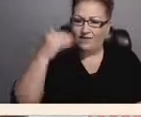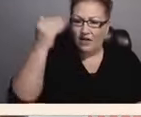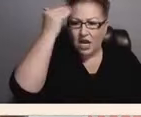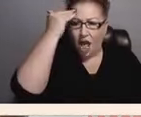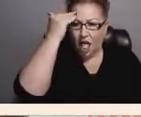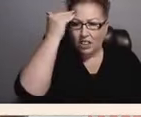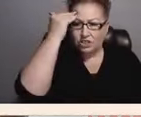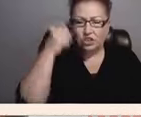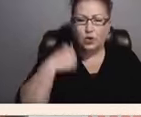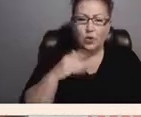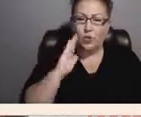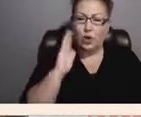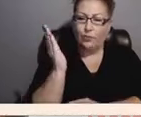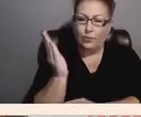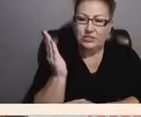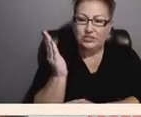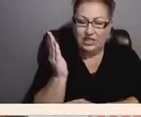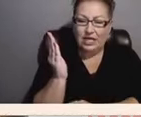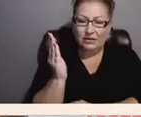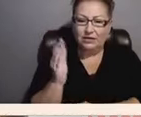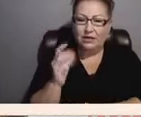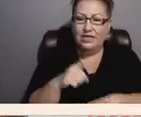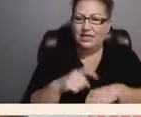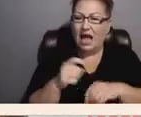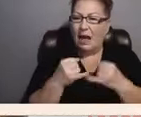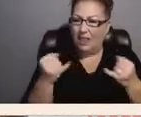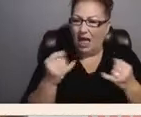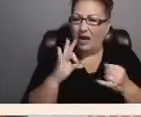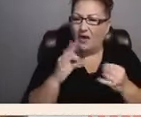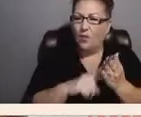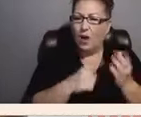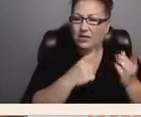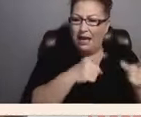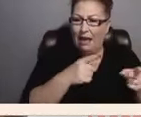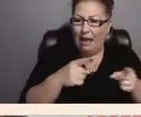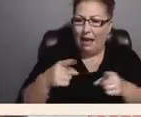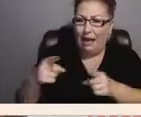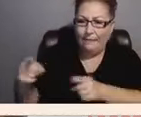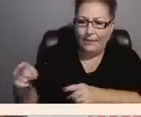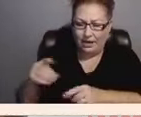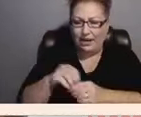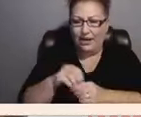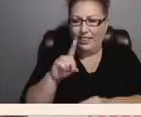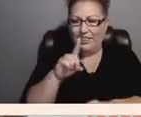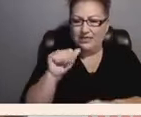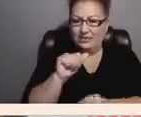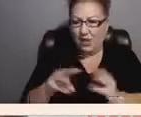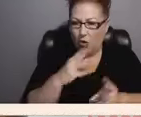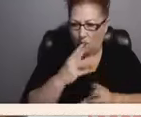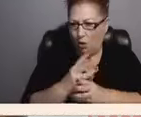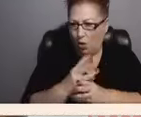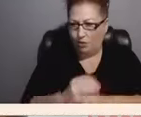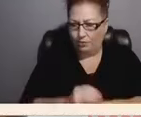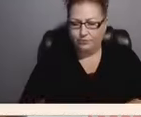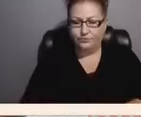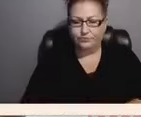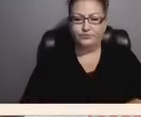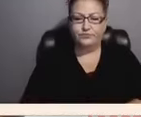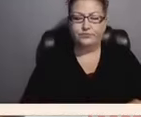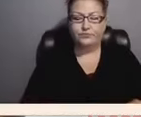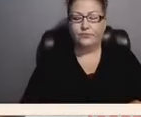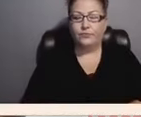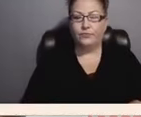presenting a timeline of what has happened in the disability world. To begin that,